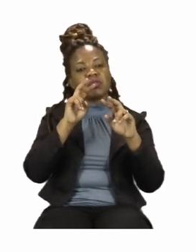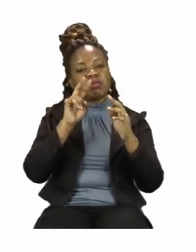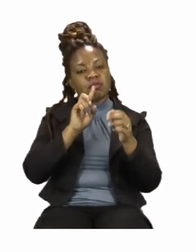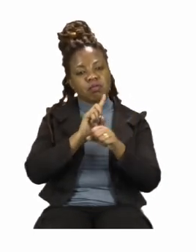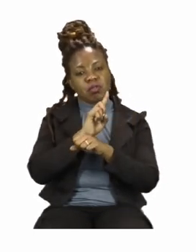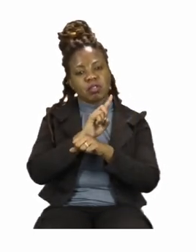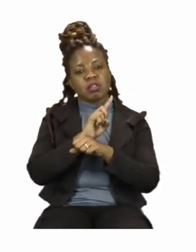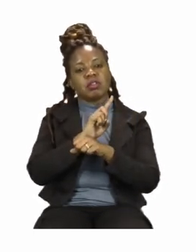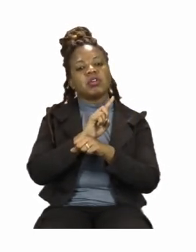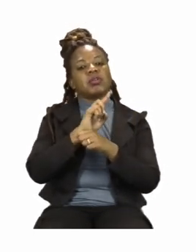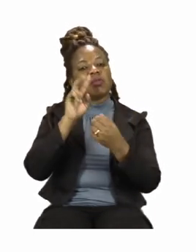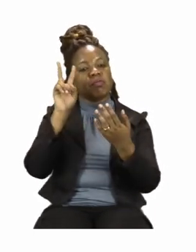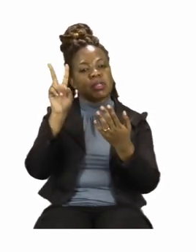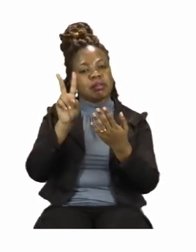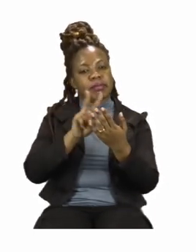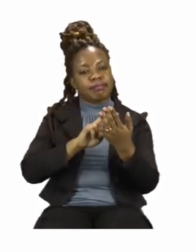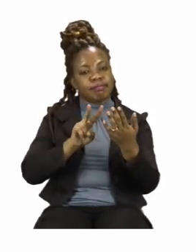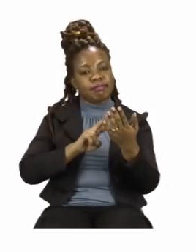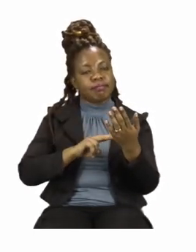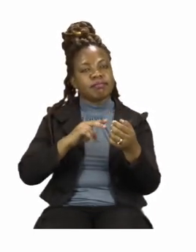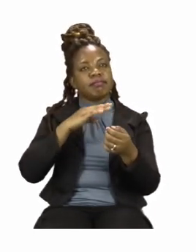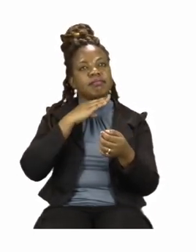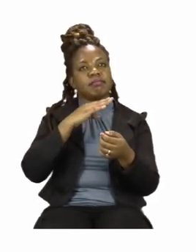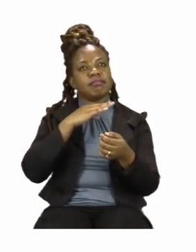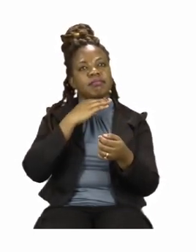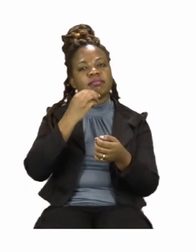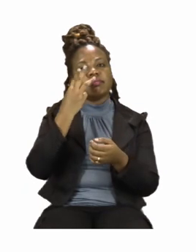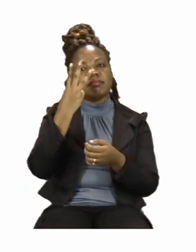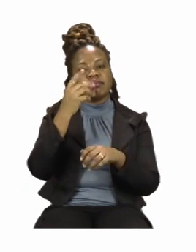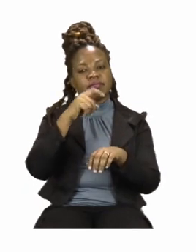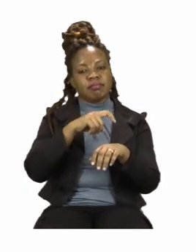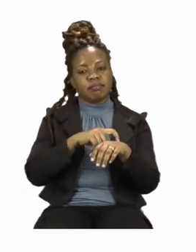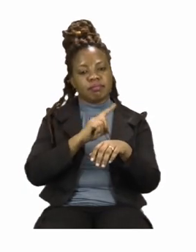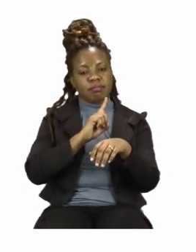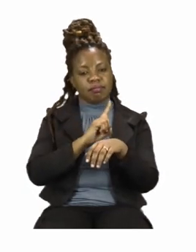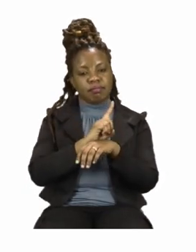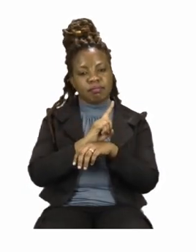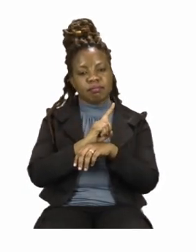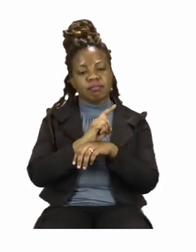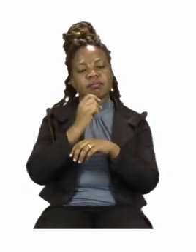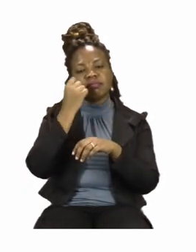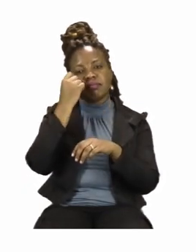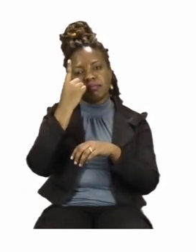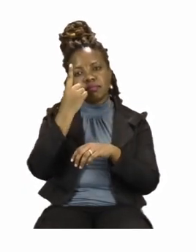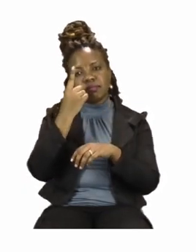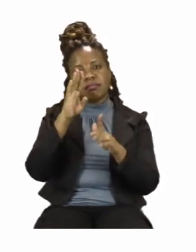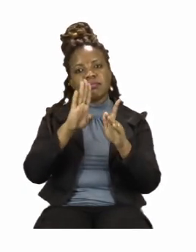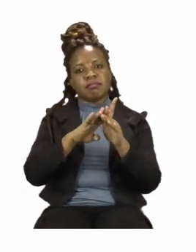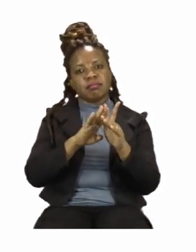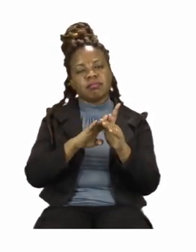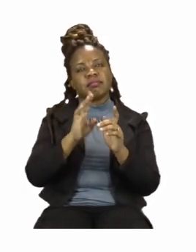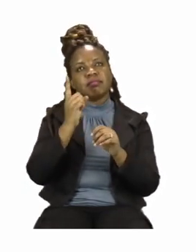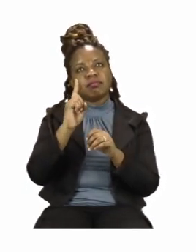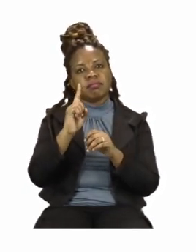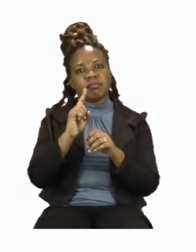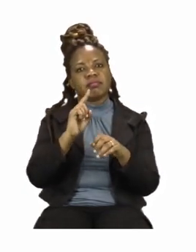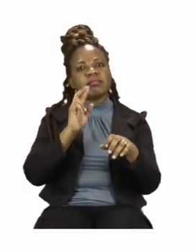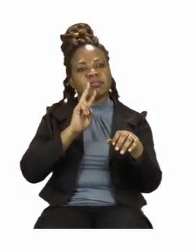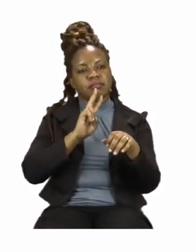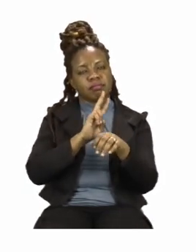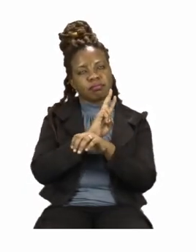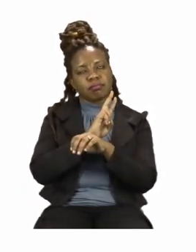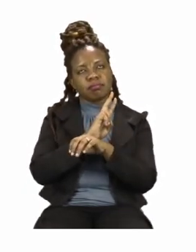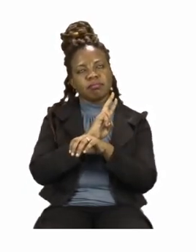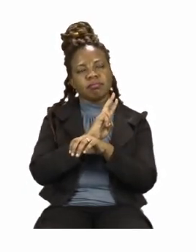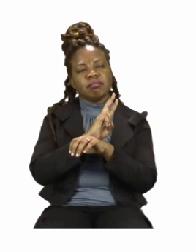answers. So let us read it again. And this time as we go along, I want you to pick out